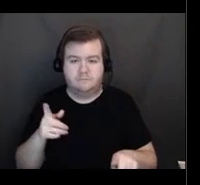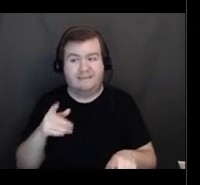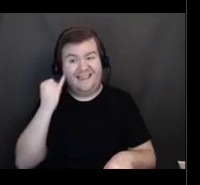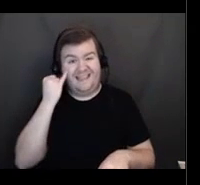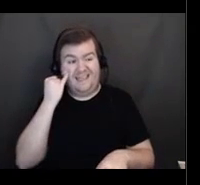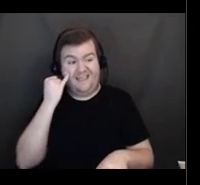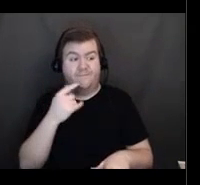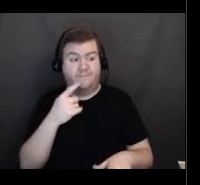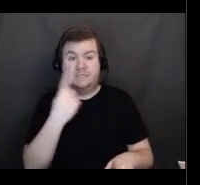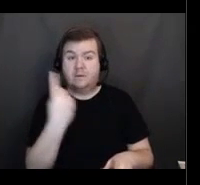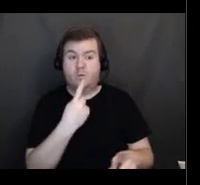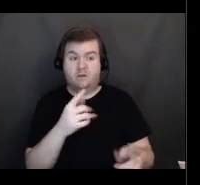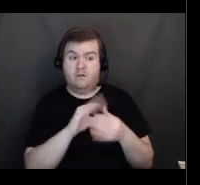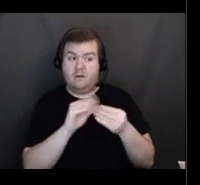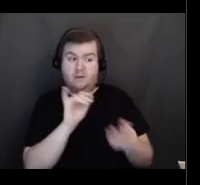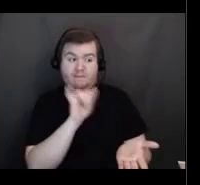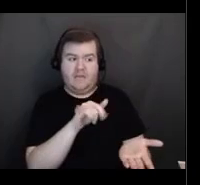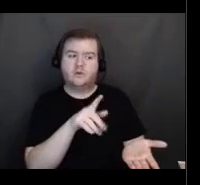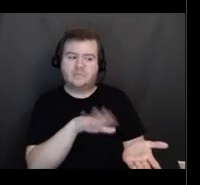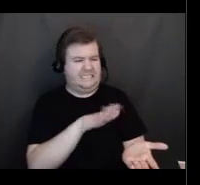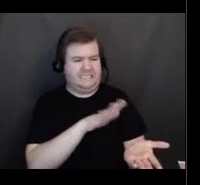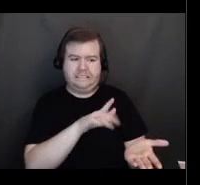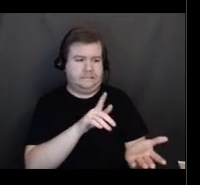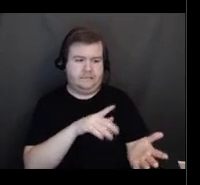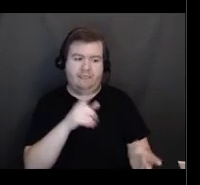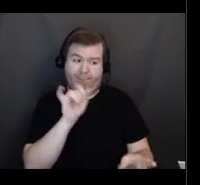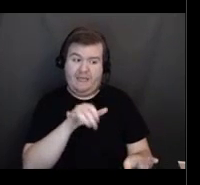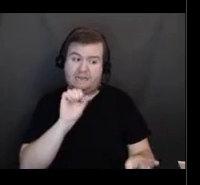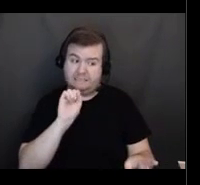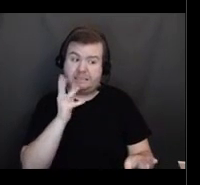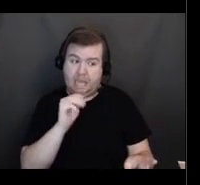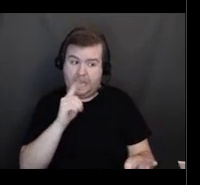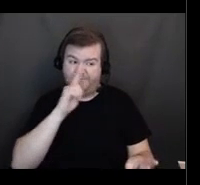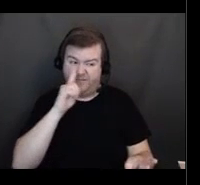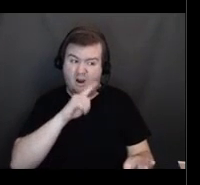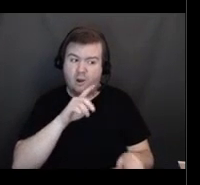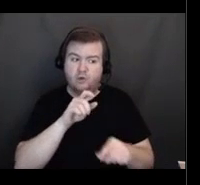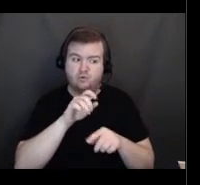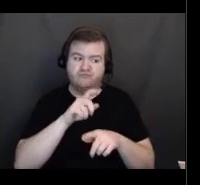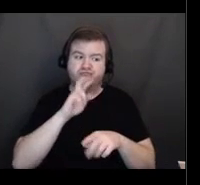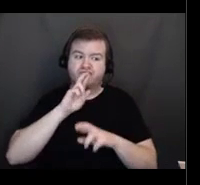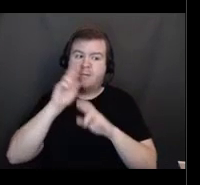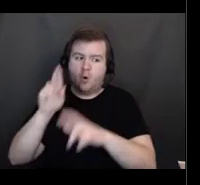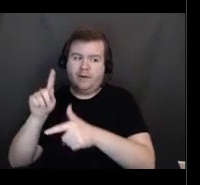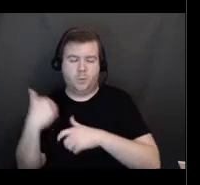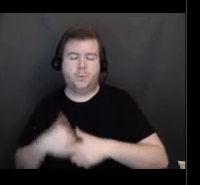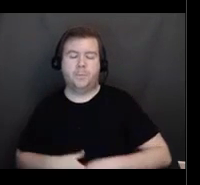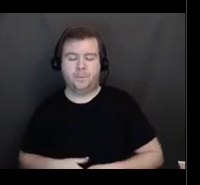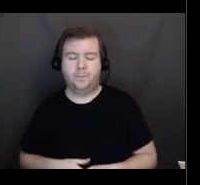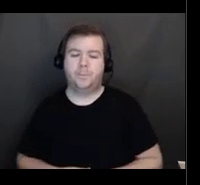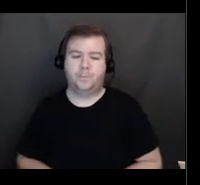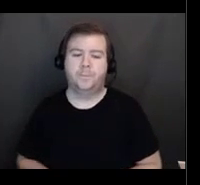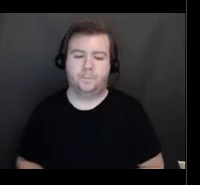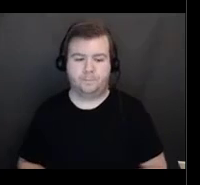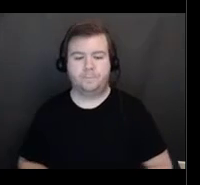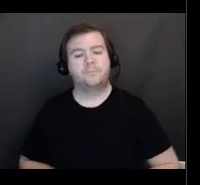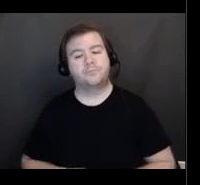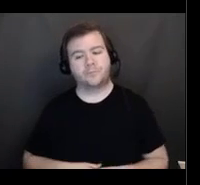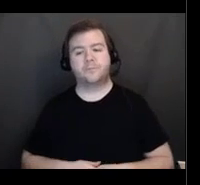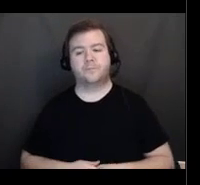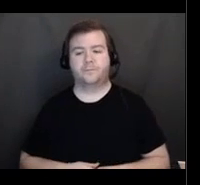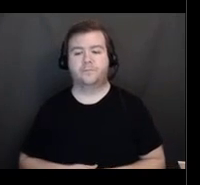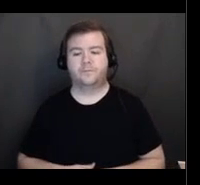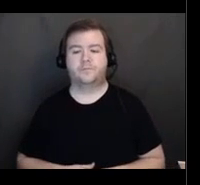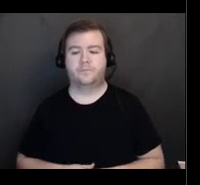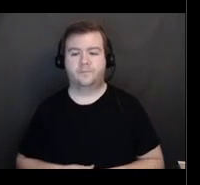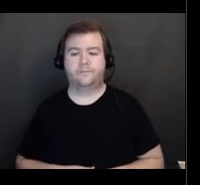that you have them report that to the, to those agencies that I had pointed out earlier. If a vaccine